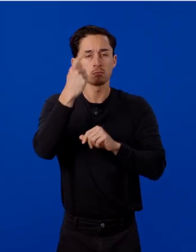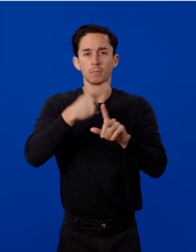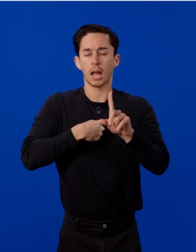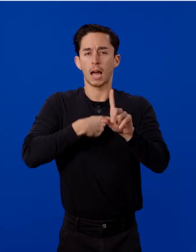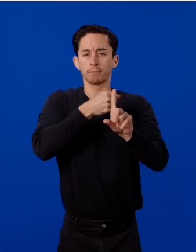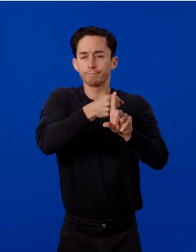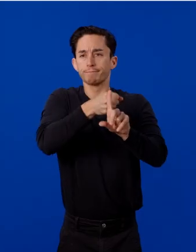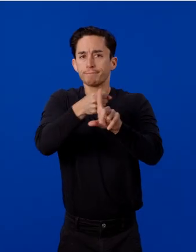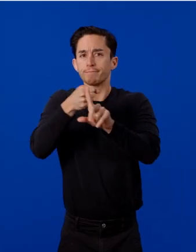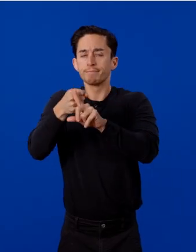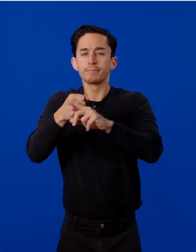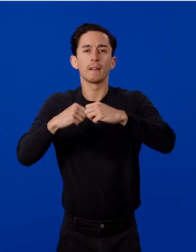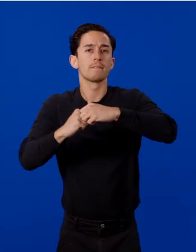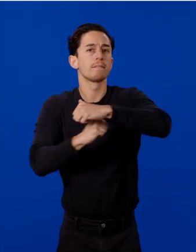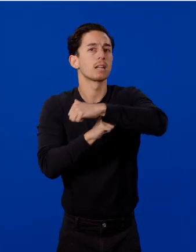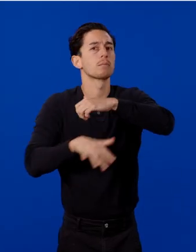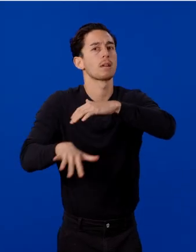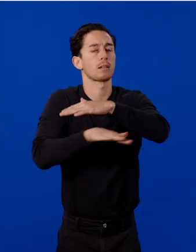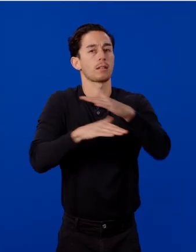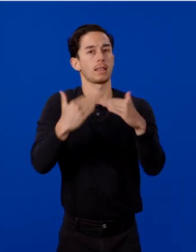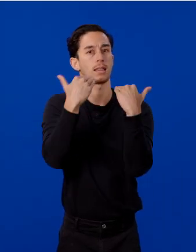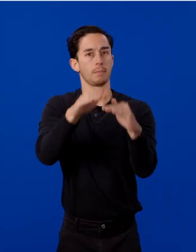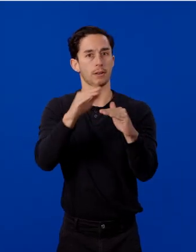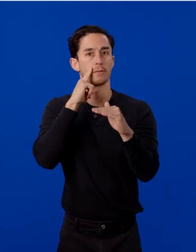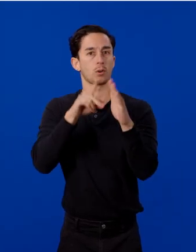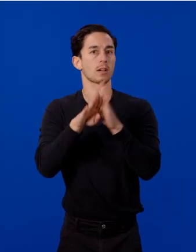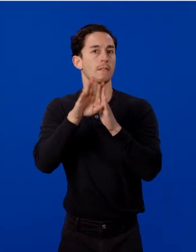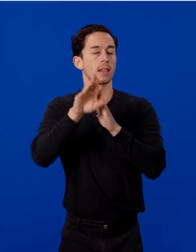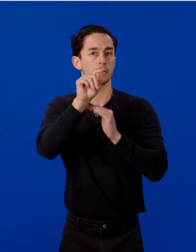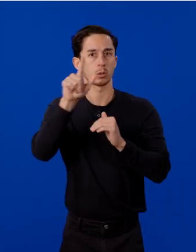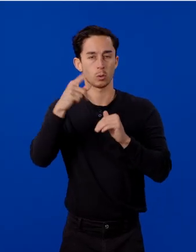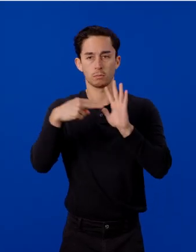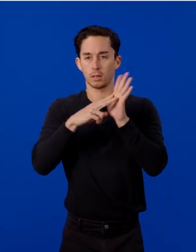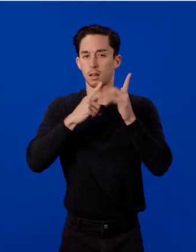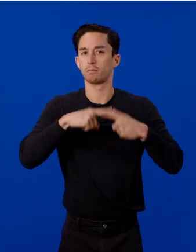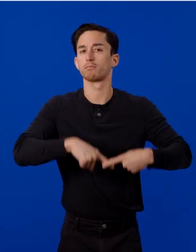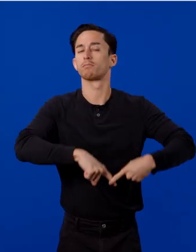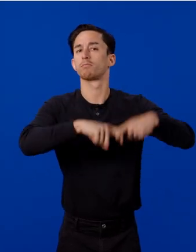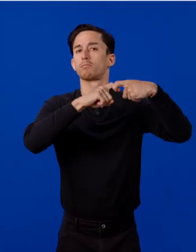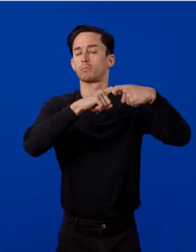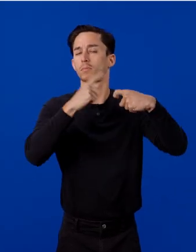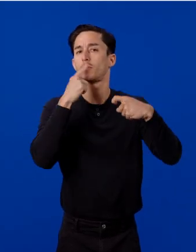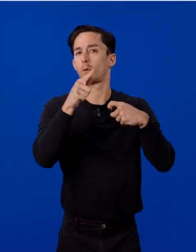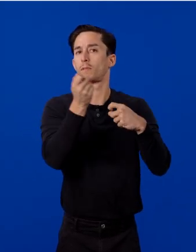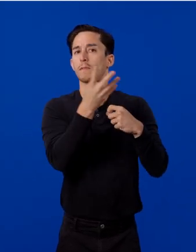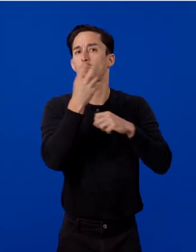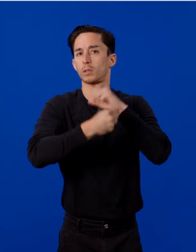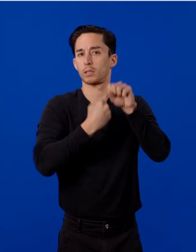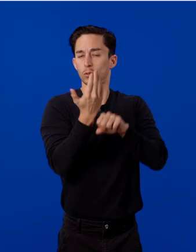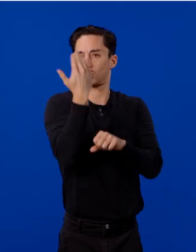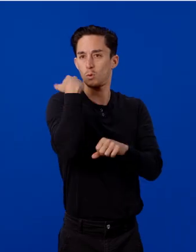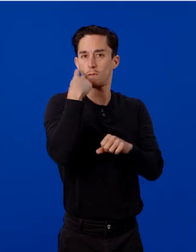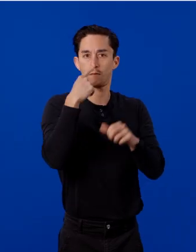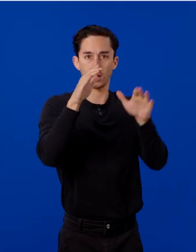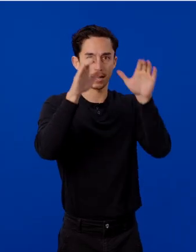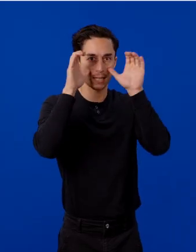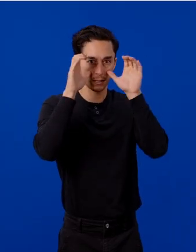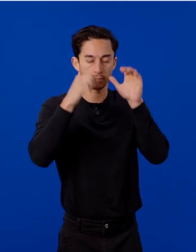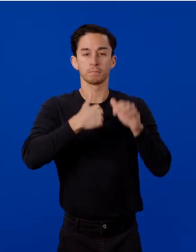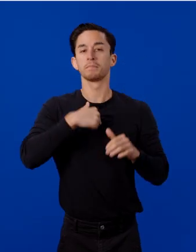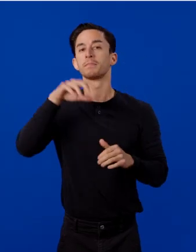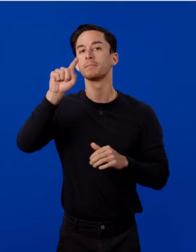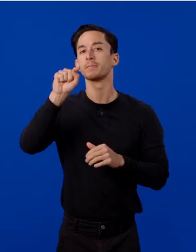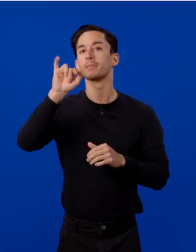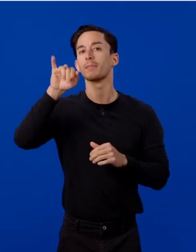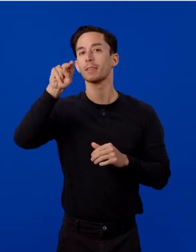some fundamental limitations in the dev tools that made me stop developing for these headsets a few years ago. I'm Tina. And today,